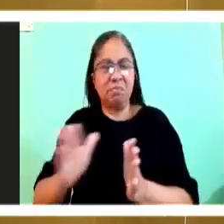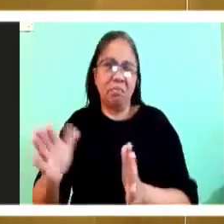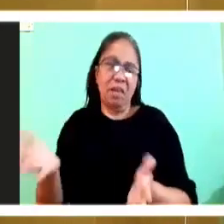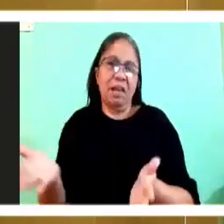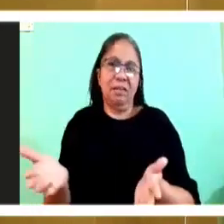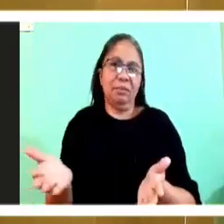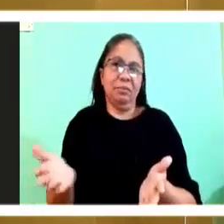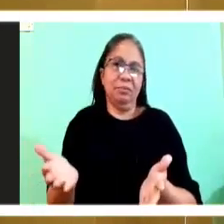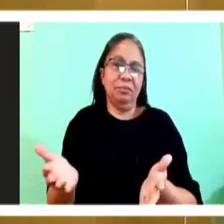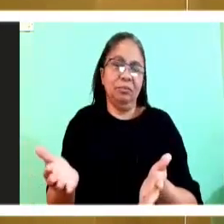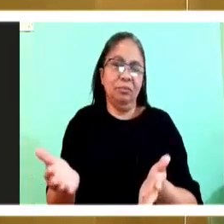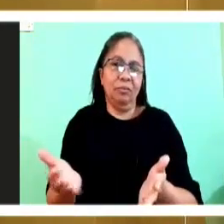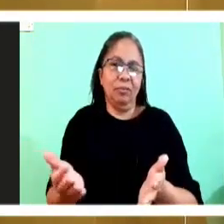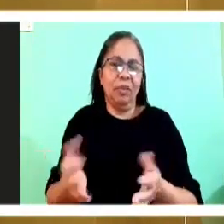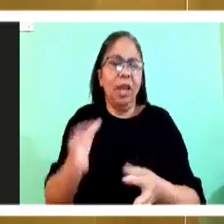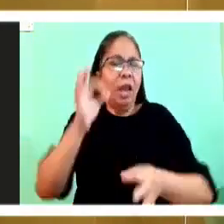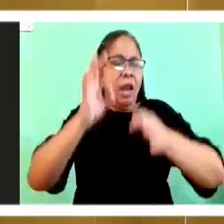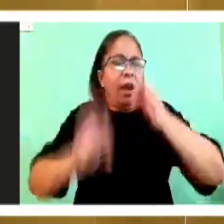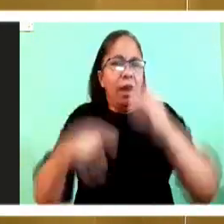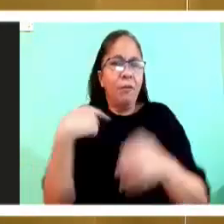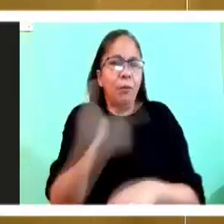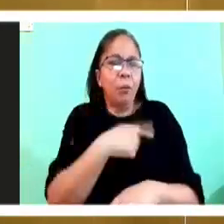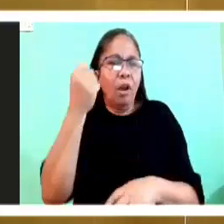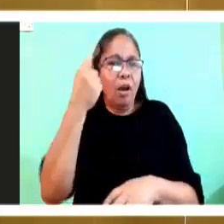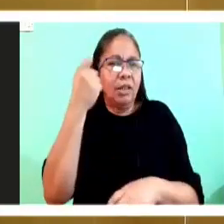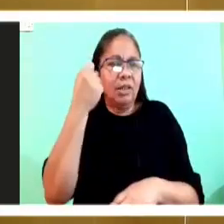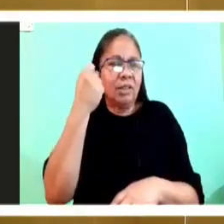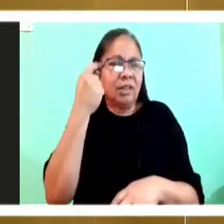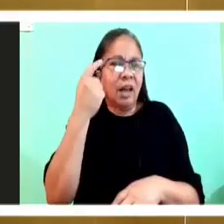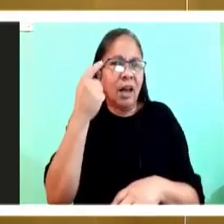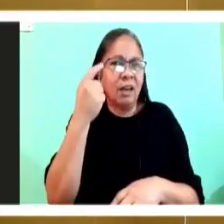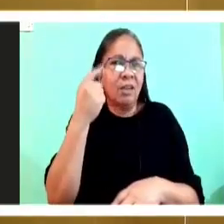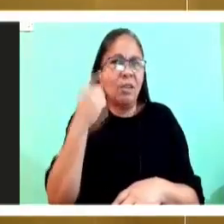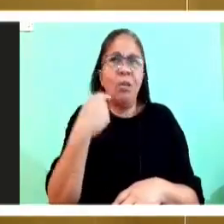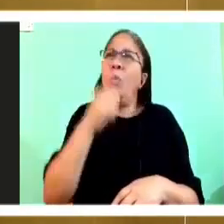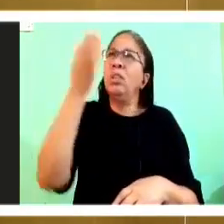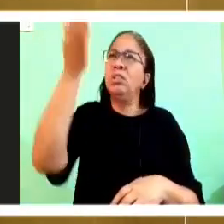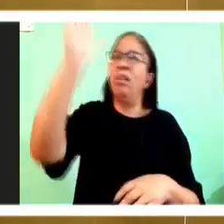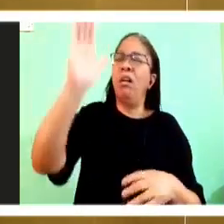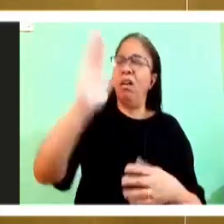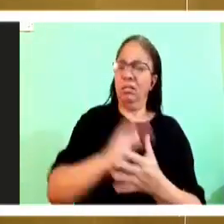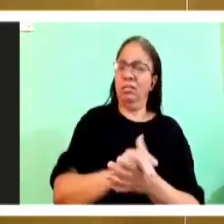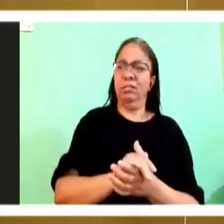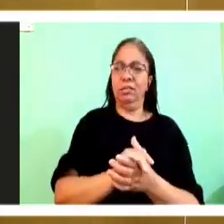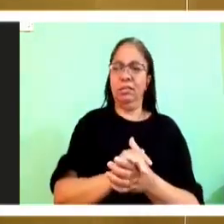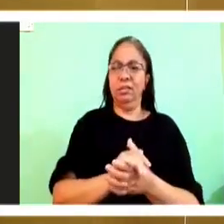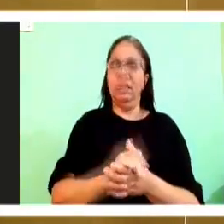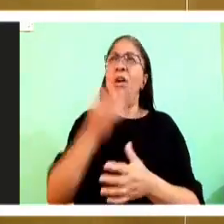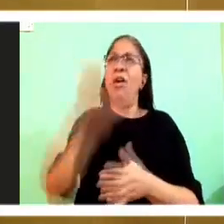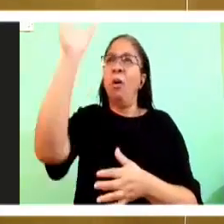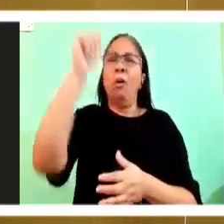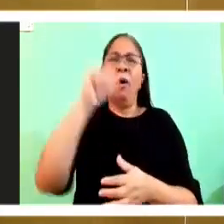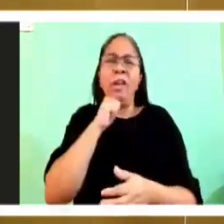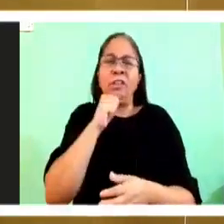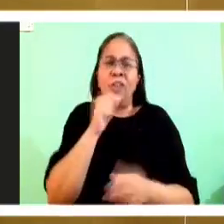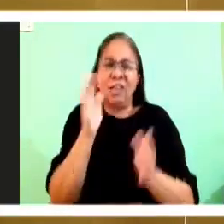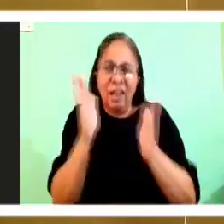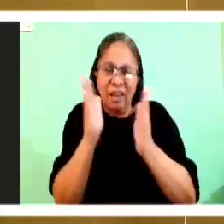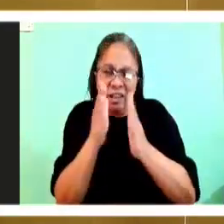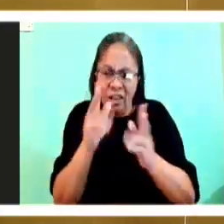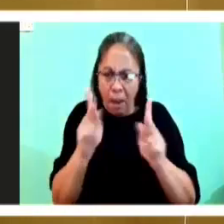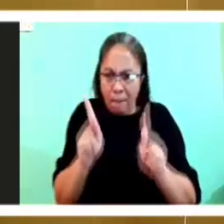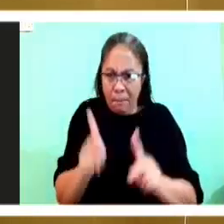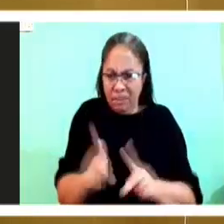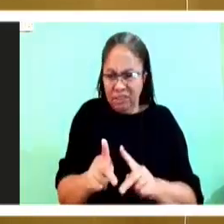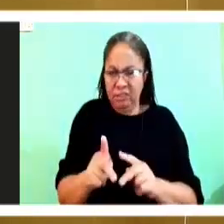if we understand that God is not this little little guy that we do a to-do list for every day and quarrel with him because he